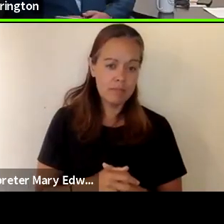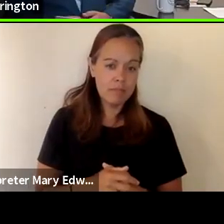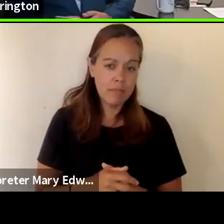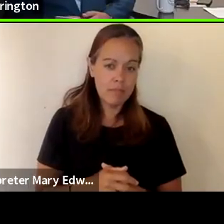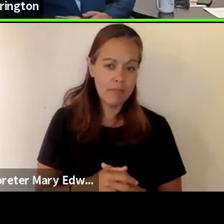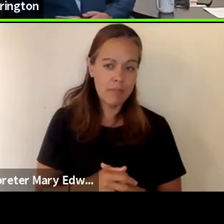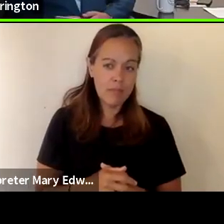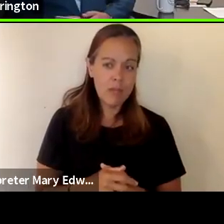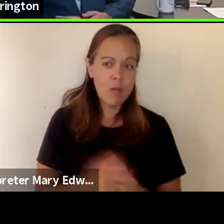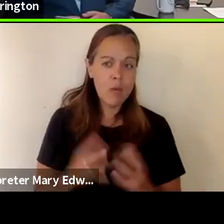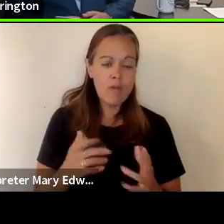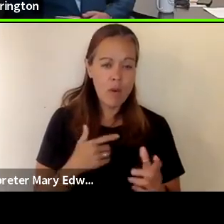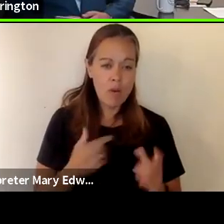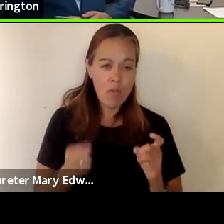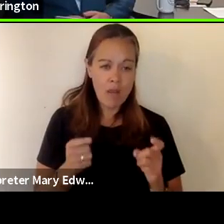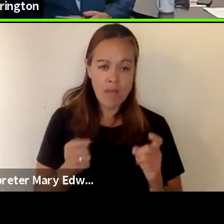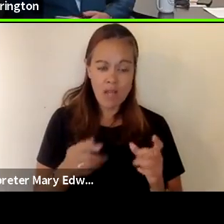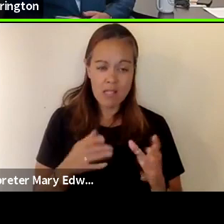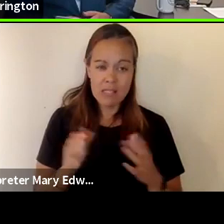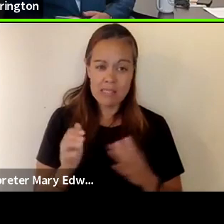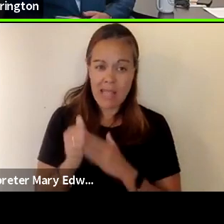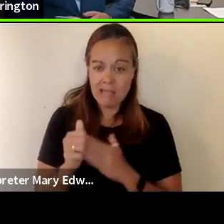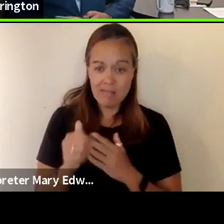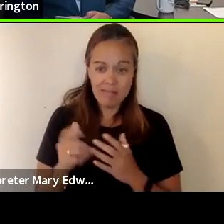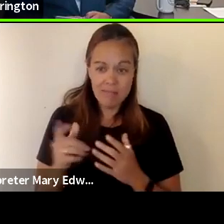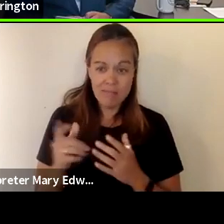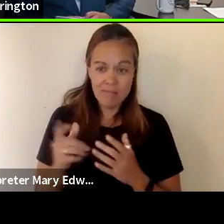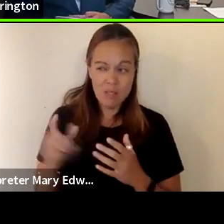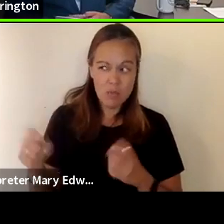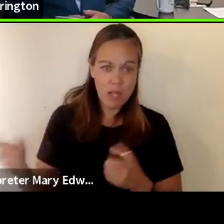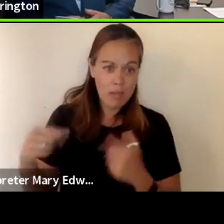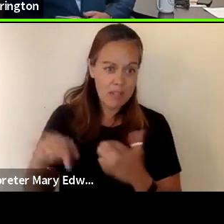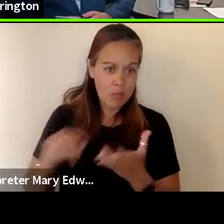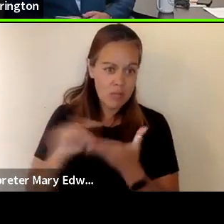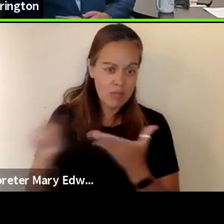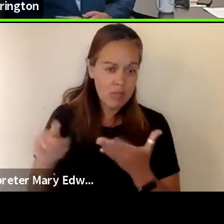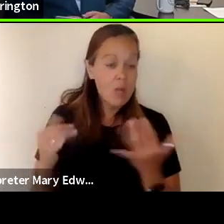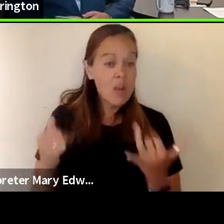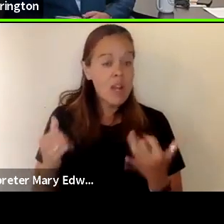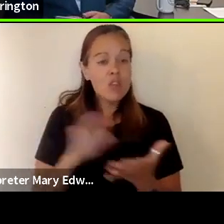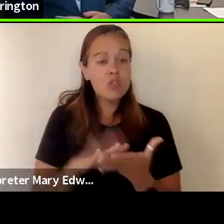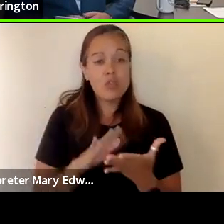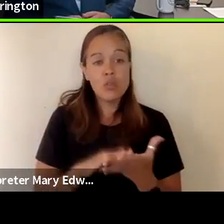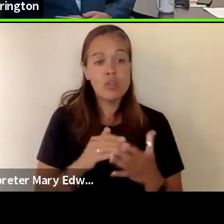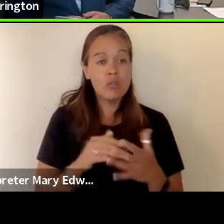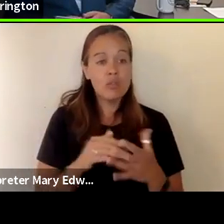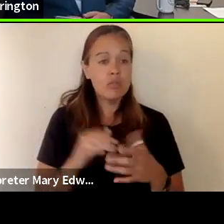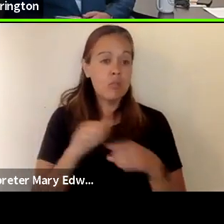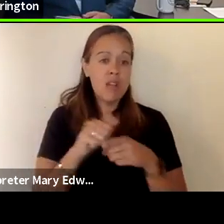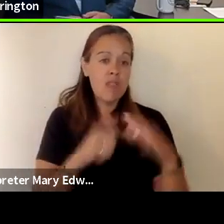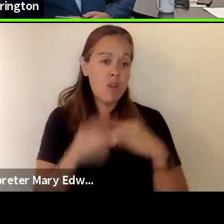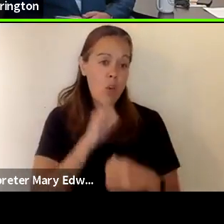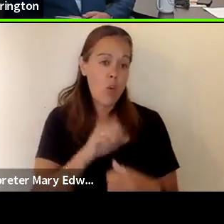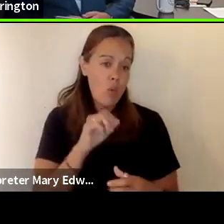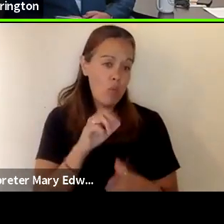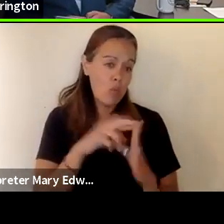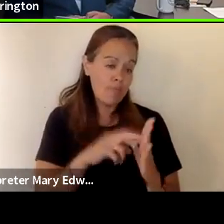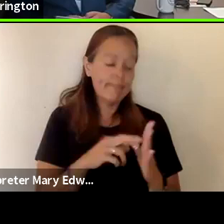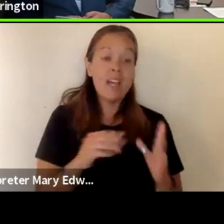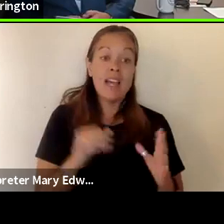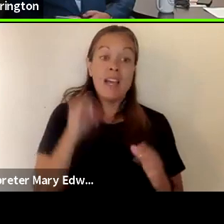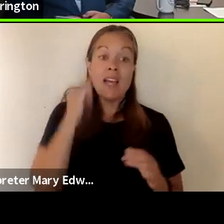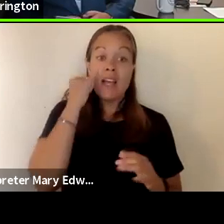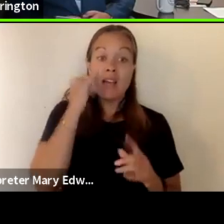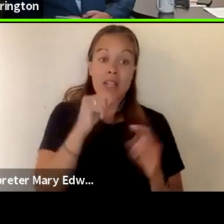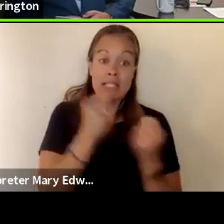week but in lieu of that schools are currently practicing under the old rules now if a team member gets uh has an